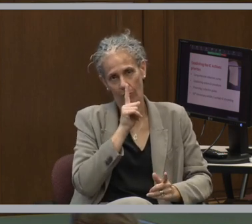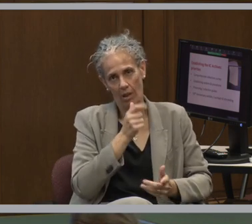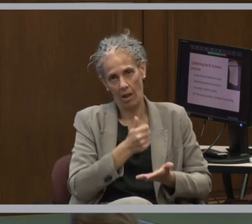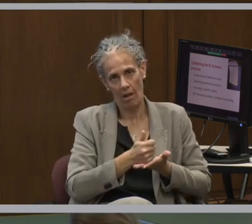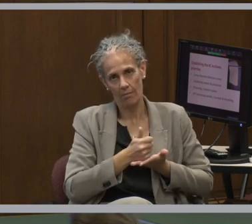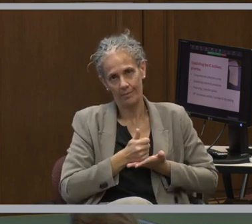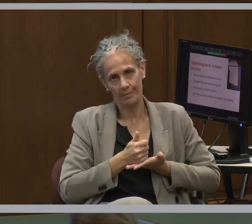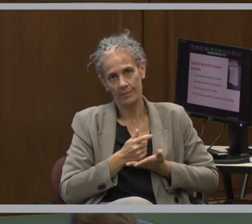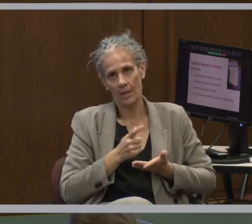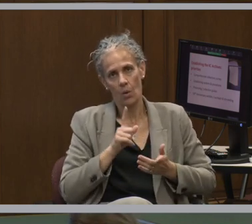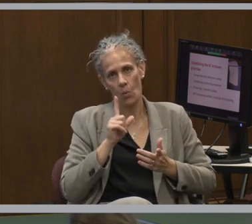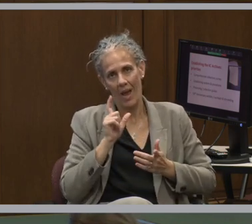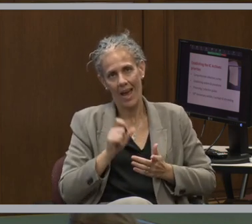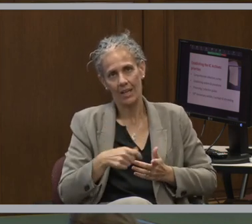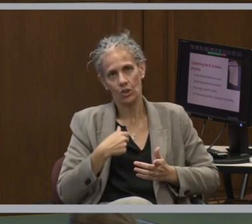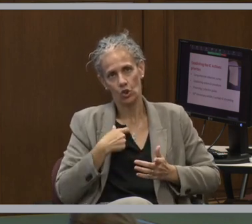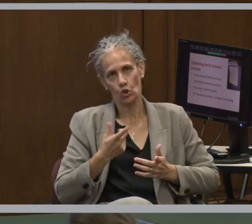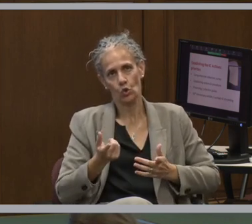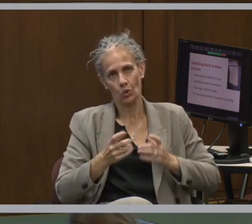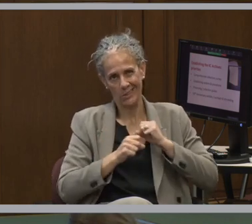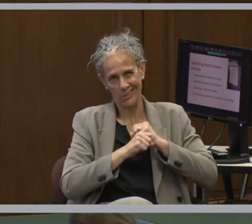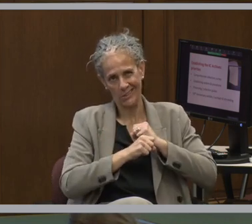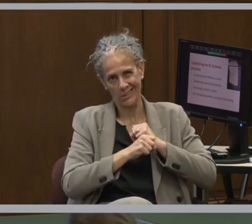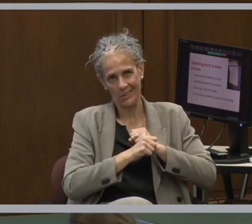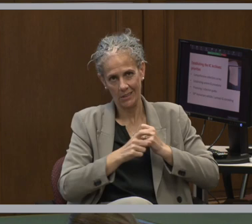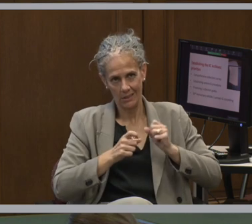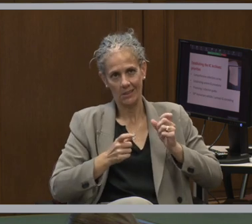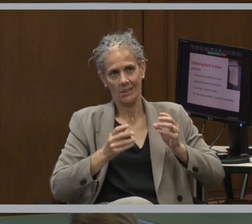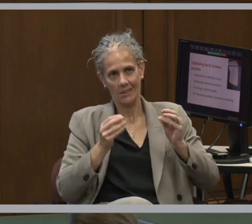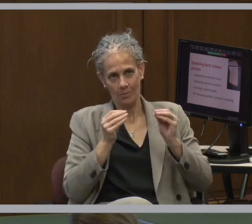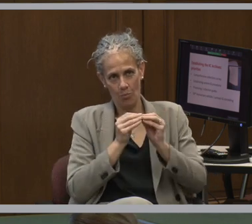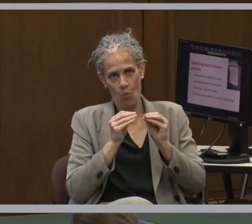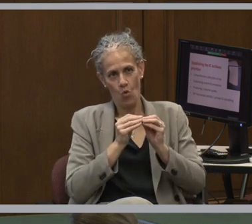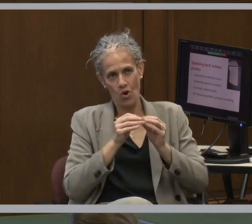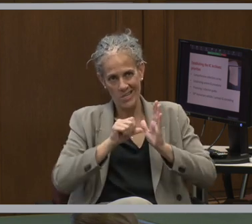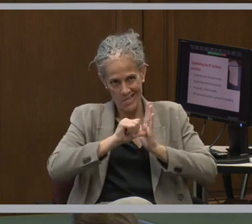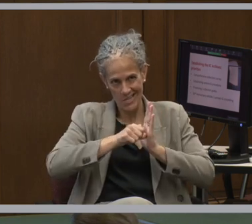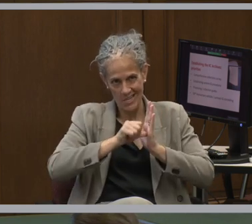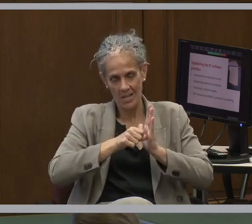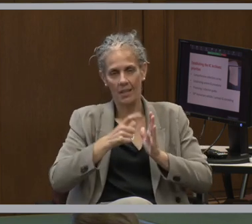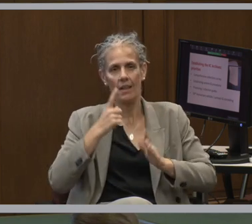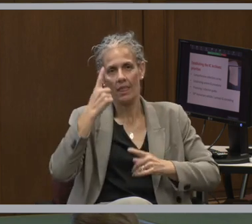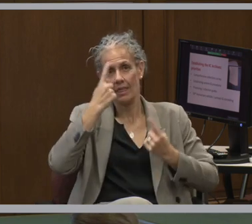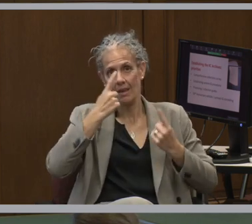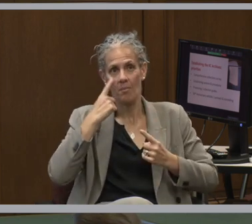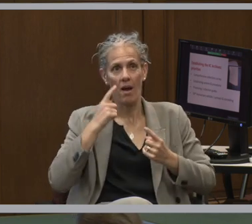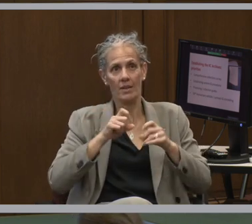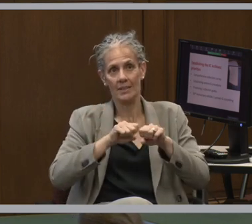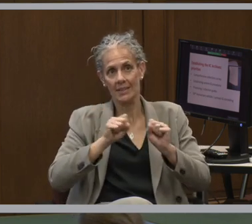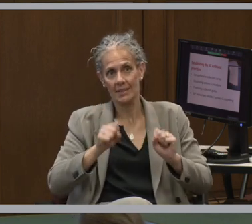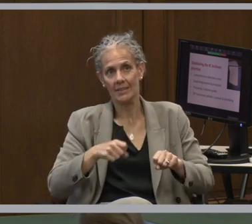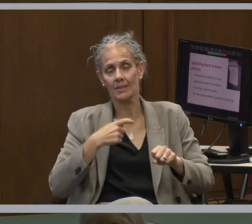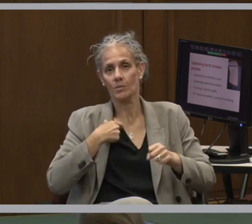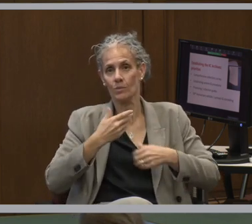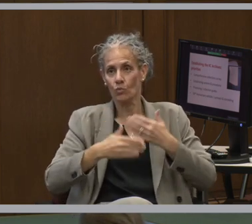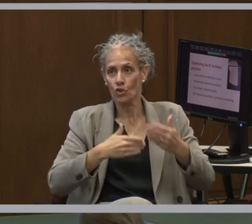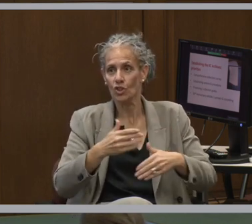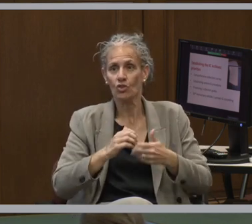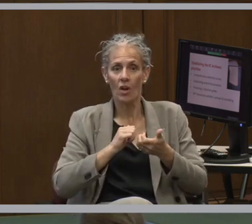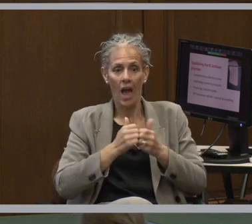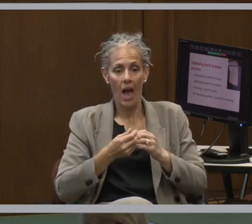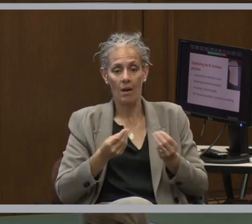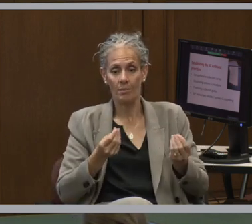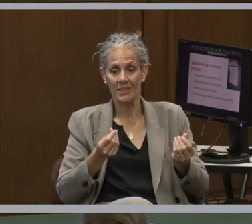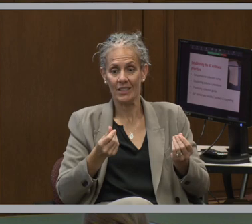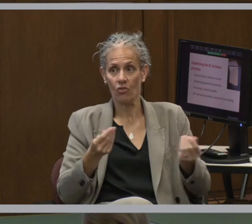to amplify that a little bit. Thinking about systems and procedures, everything from how we got materials back and forth,